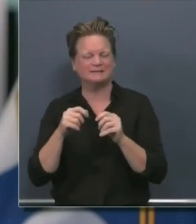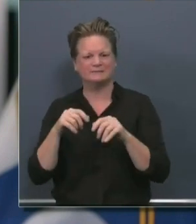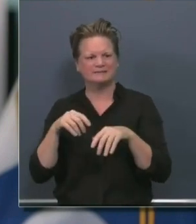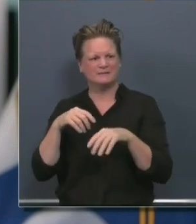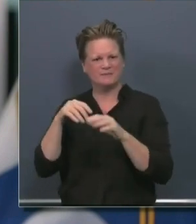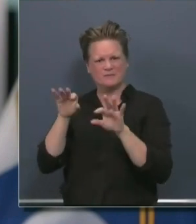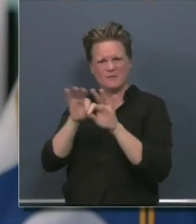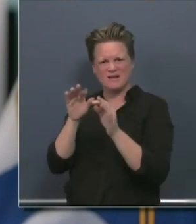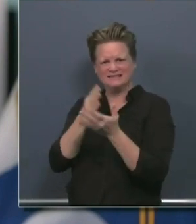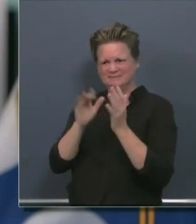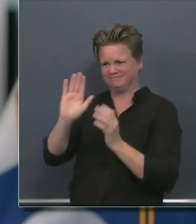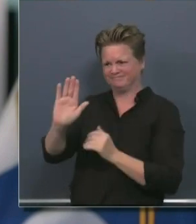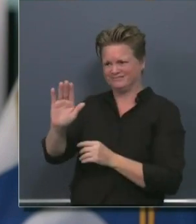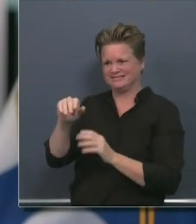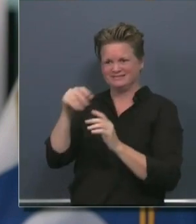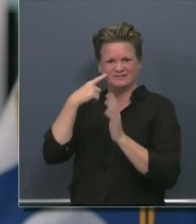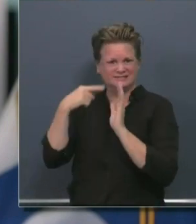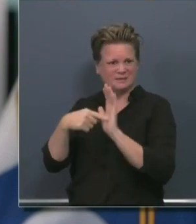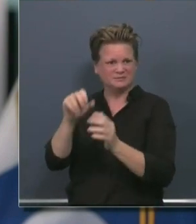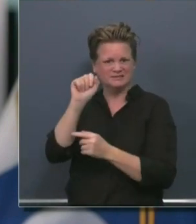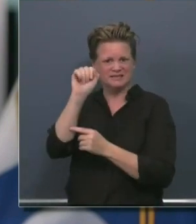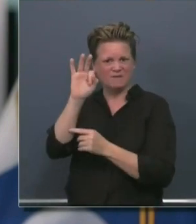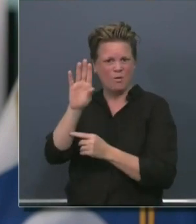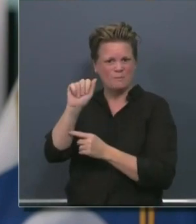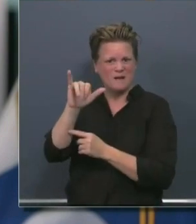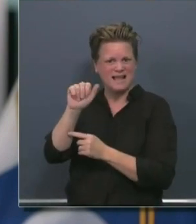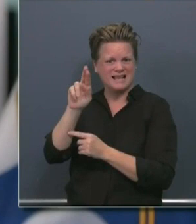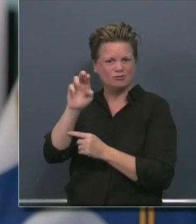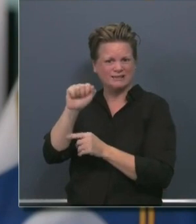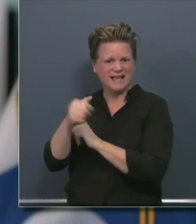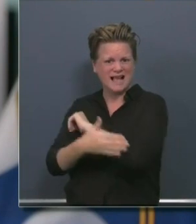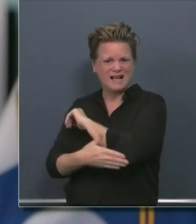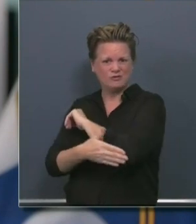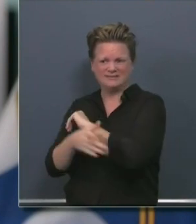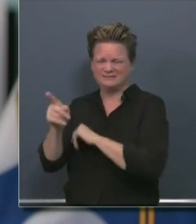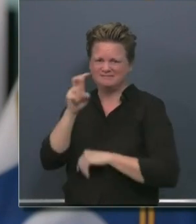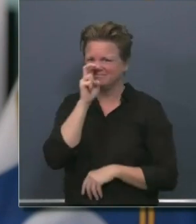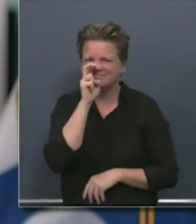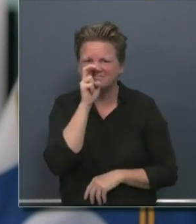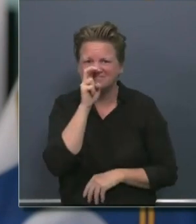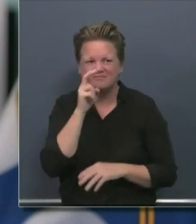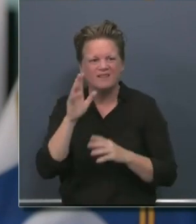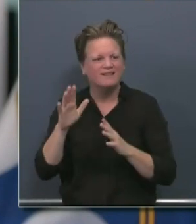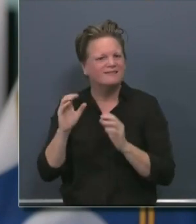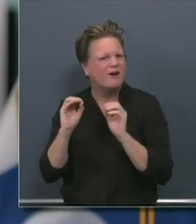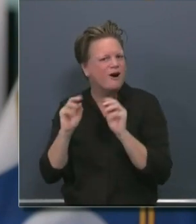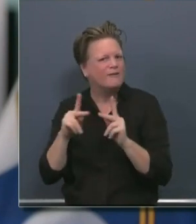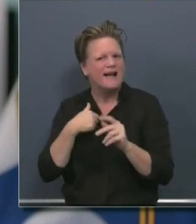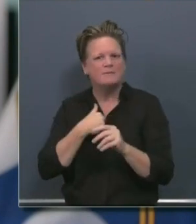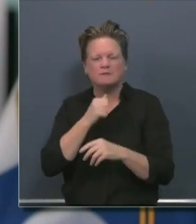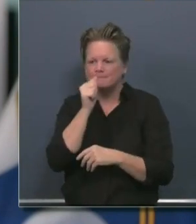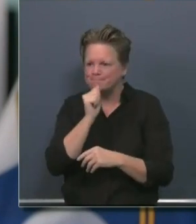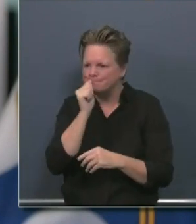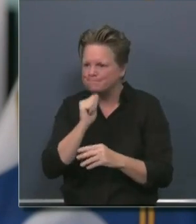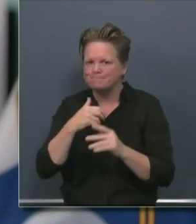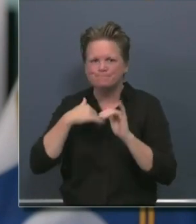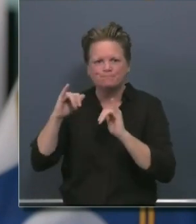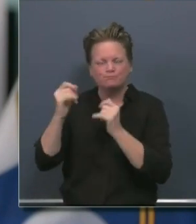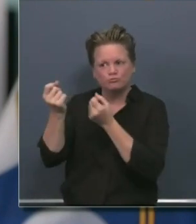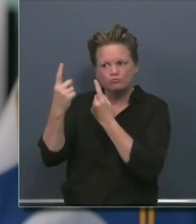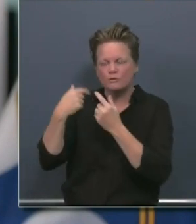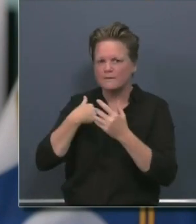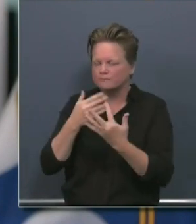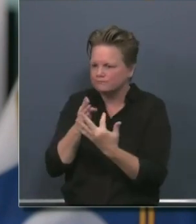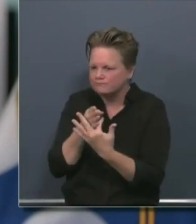number of days within a week or so. And I'm confident we'll get through this, regardless of what some people are saying, uh, on social media